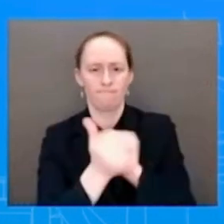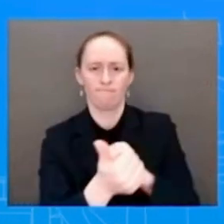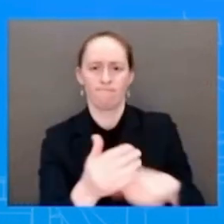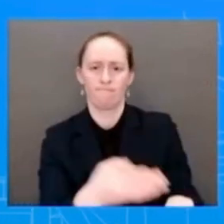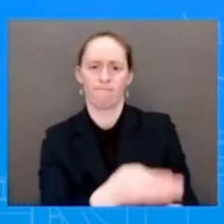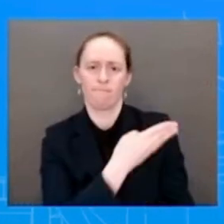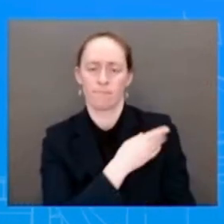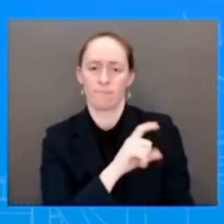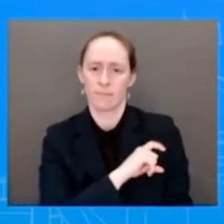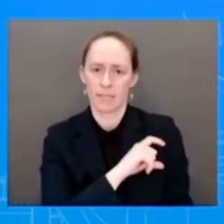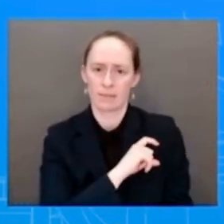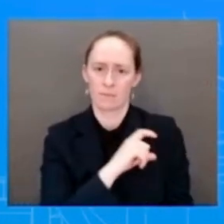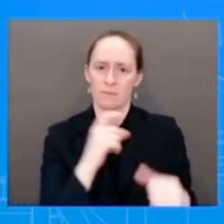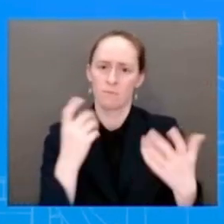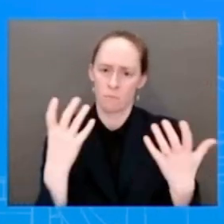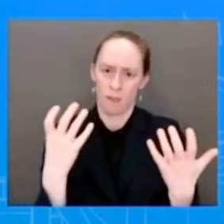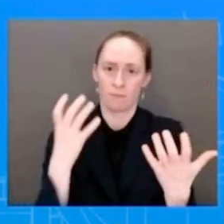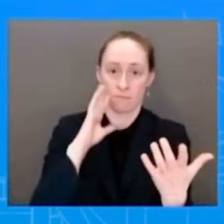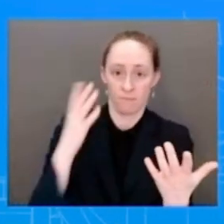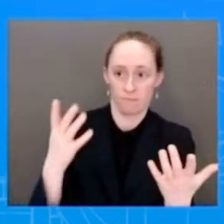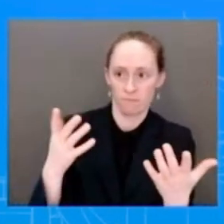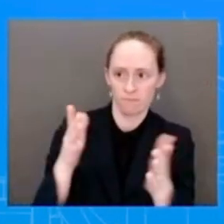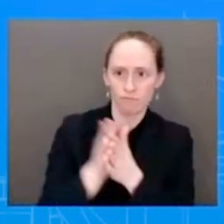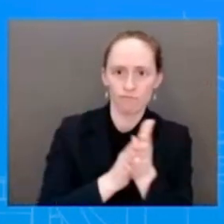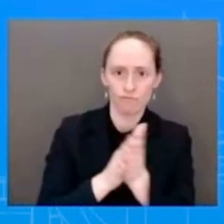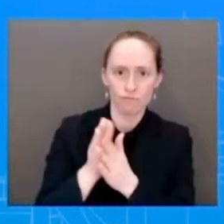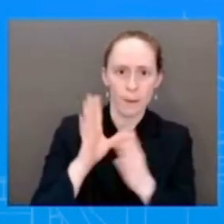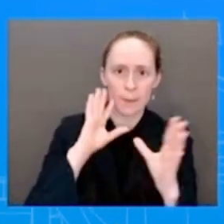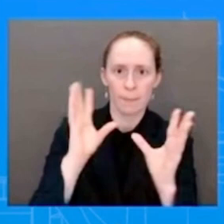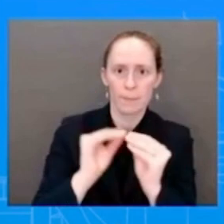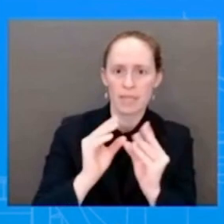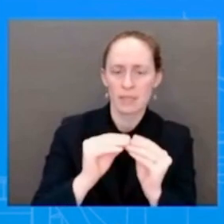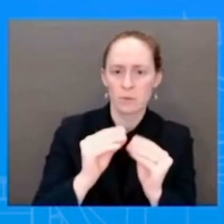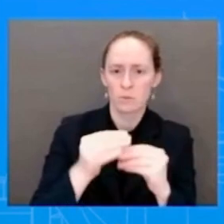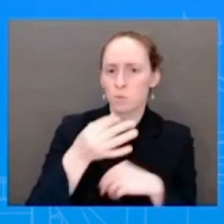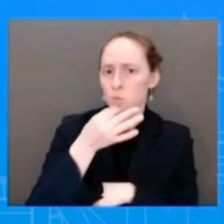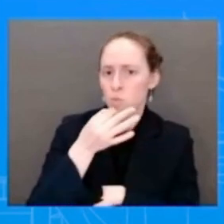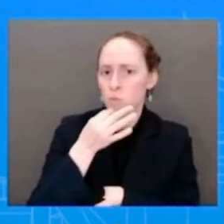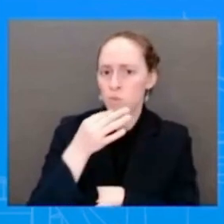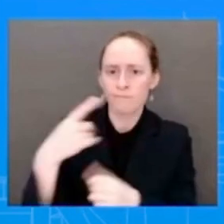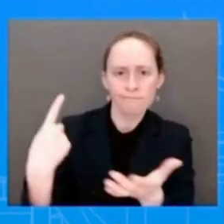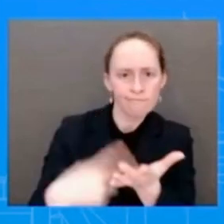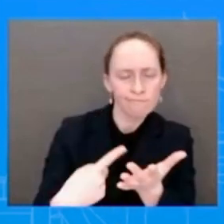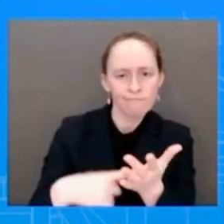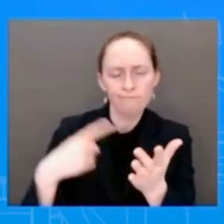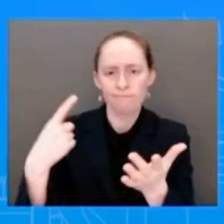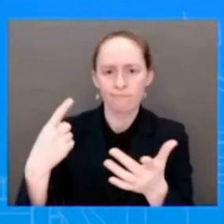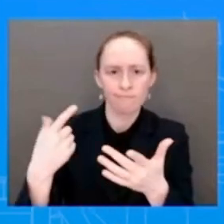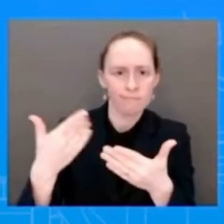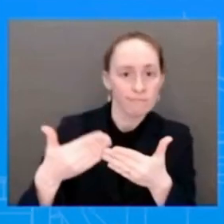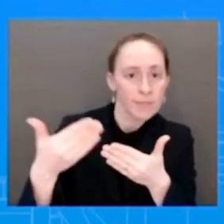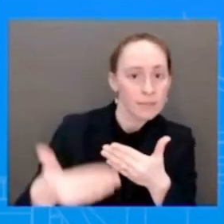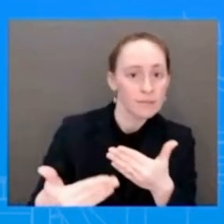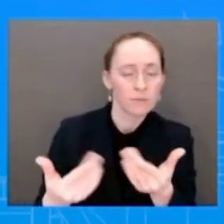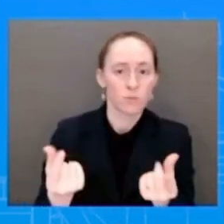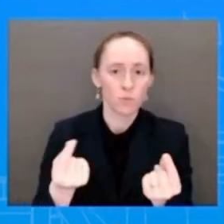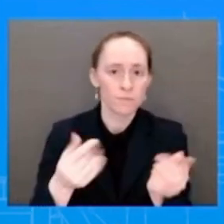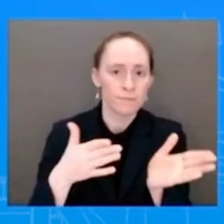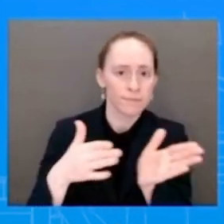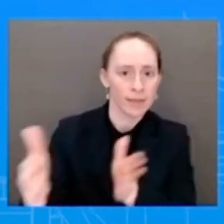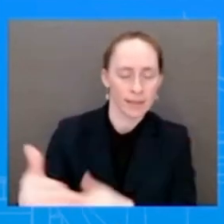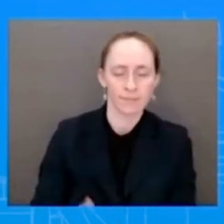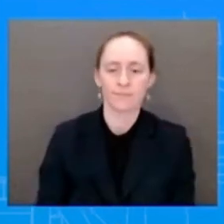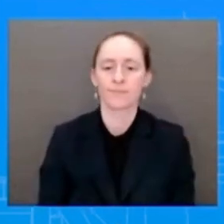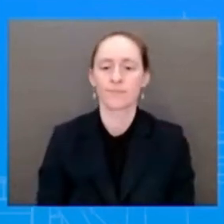Black Caucus today on the path forward. Today, as well, we're also marking the one-year anniversary of the President and the First